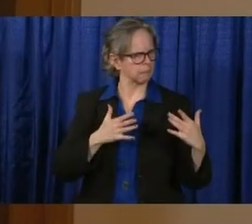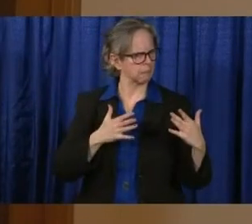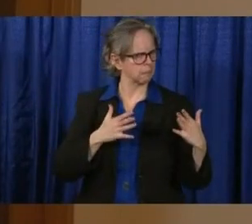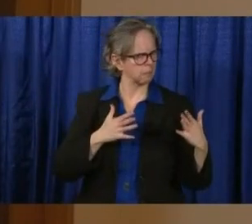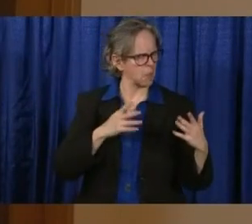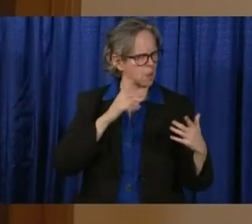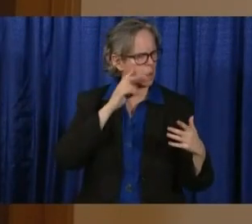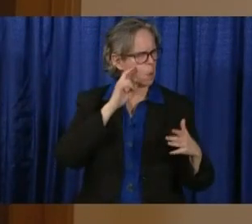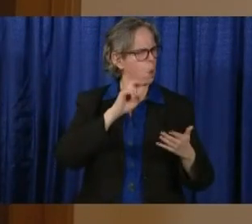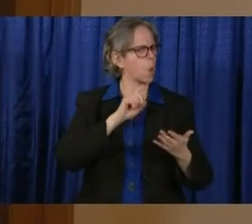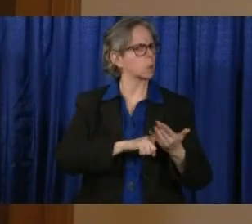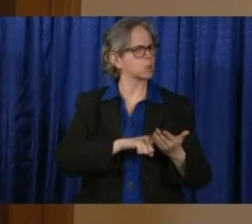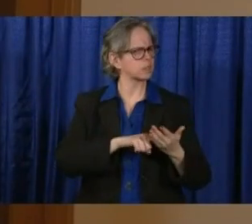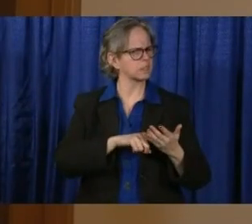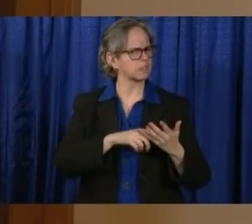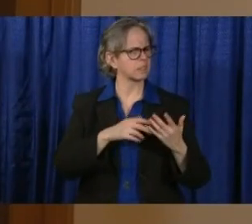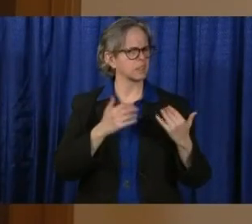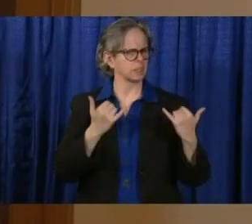Next slide.